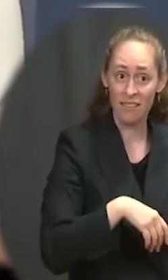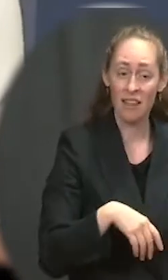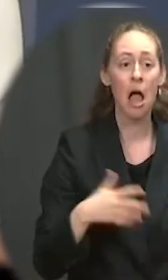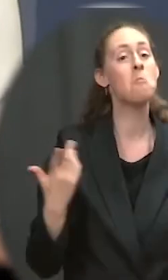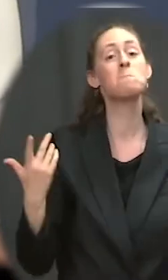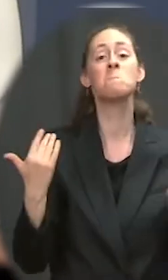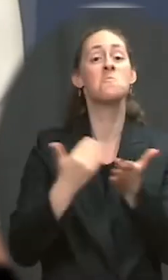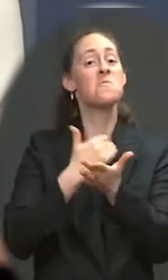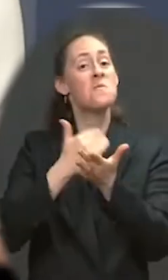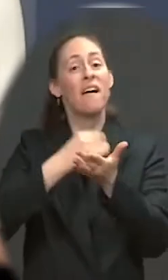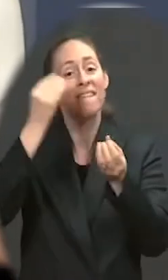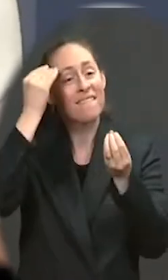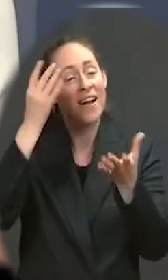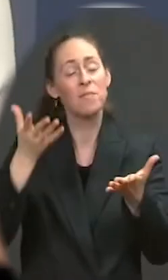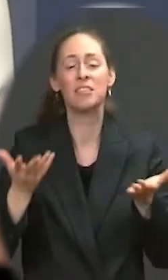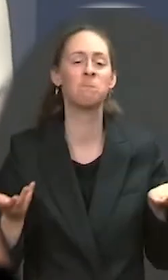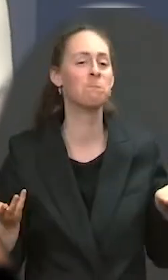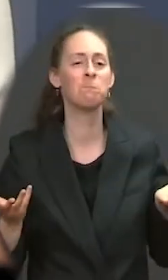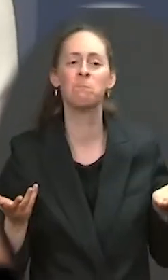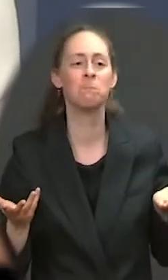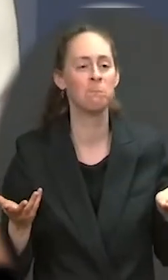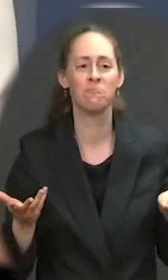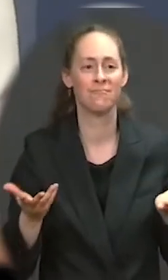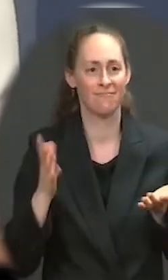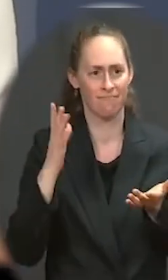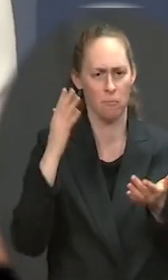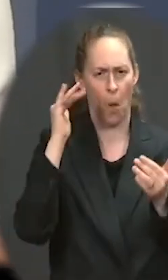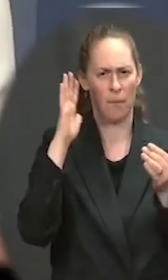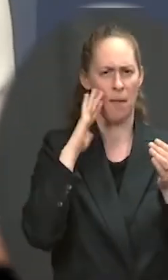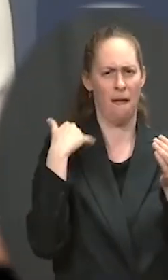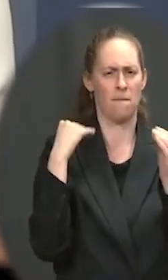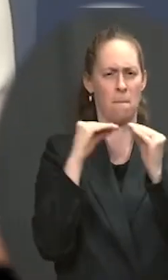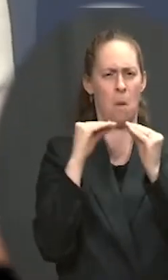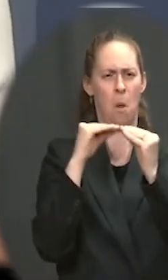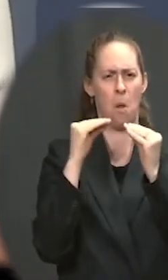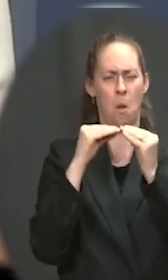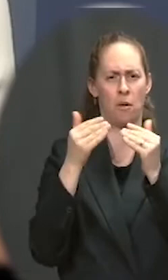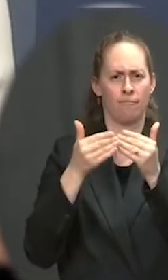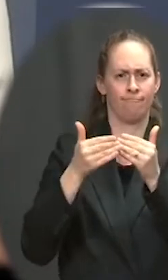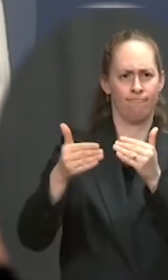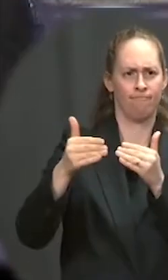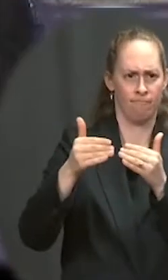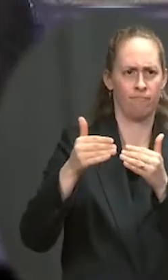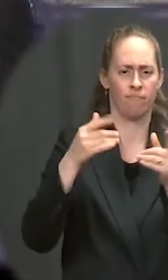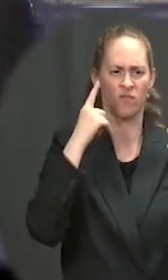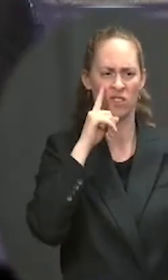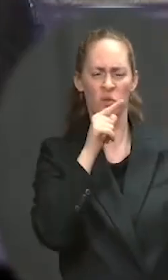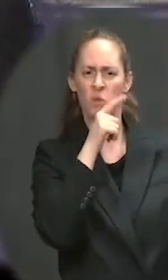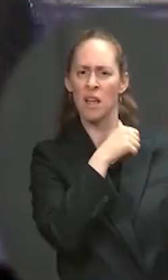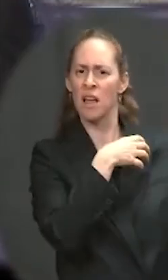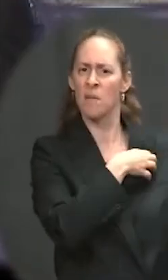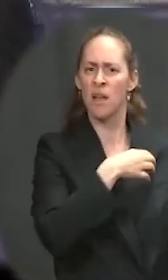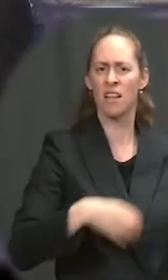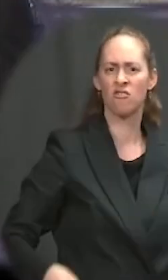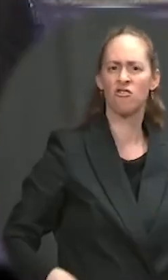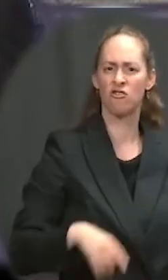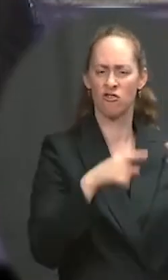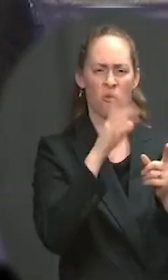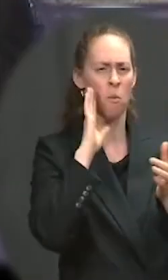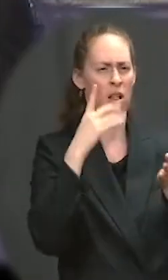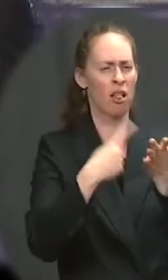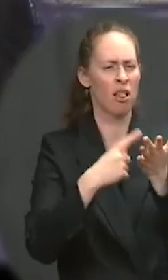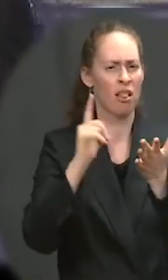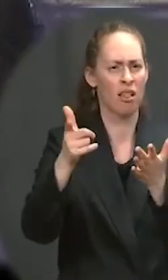the podium, but hopefully we'll have some more formal announcements on ambassadors soon. And the Tokyo Olympics are 12